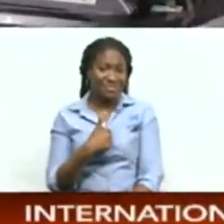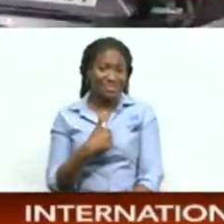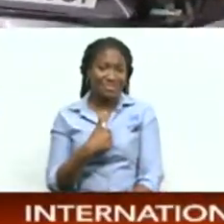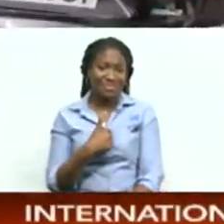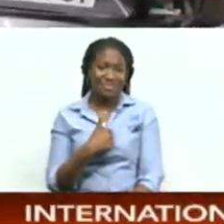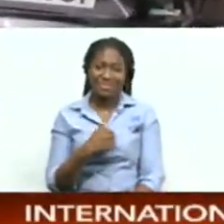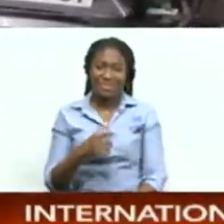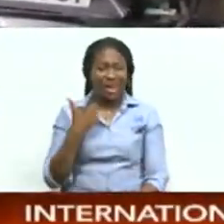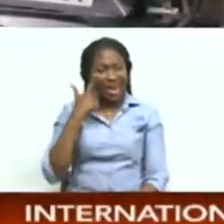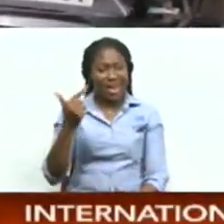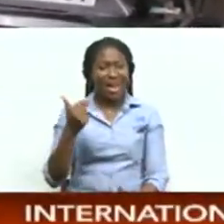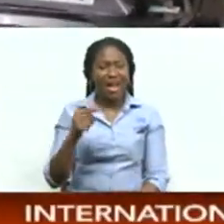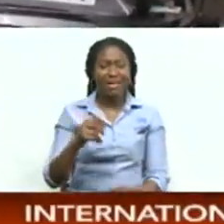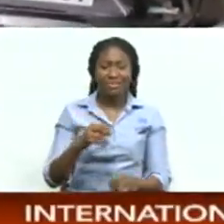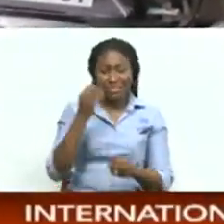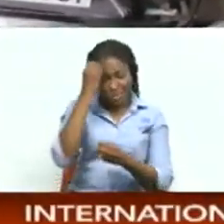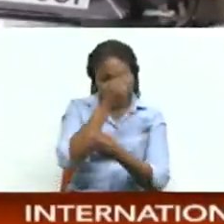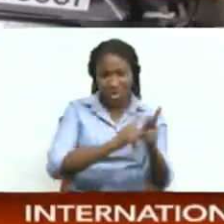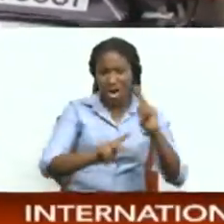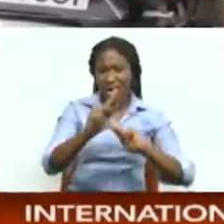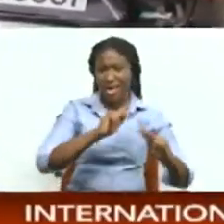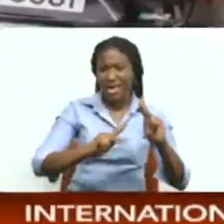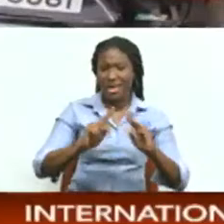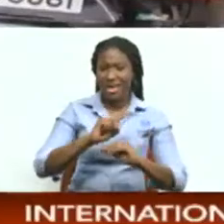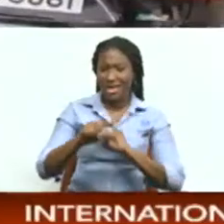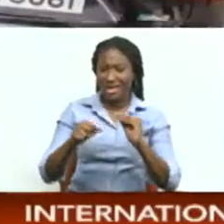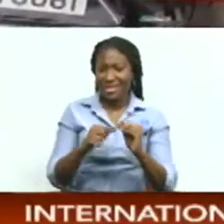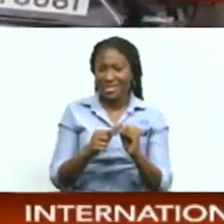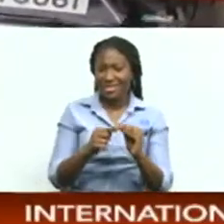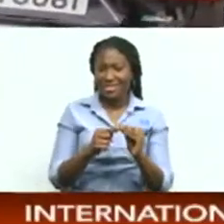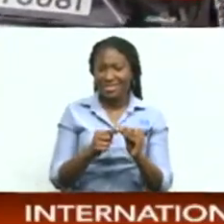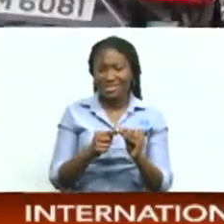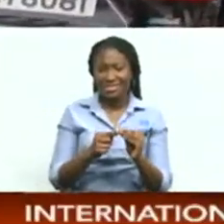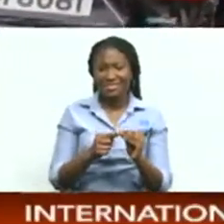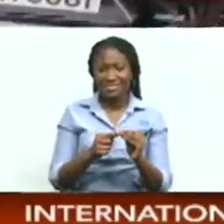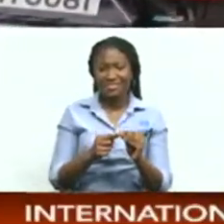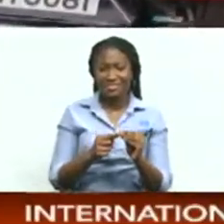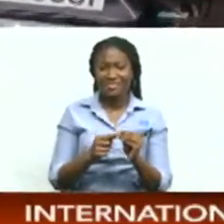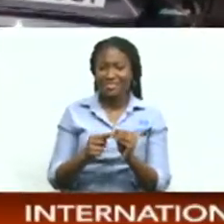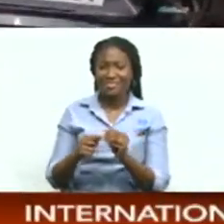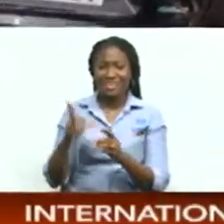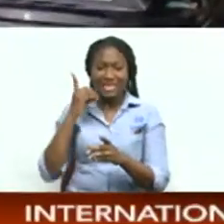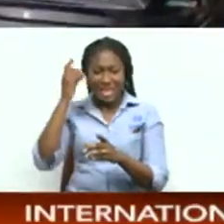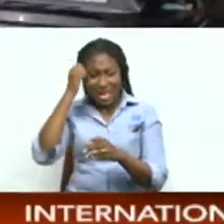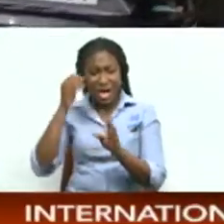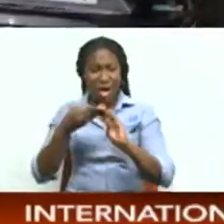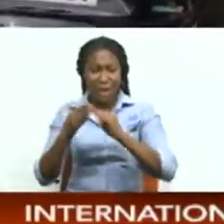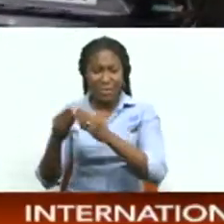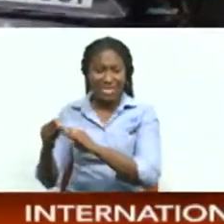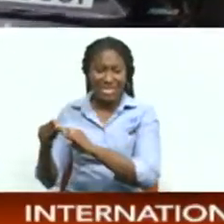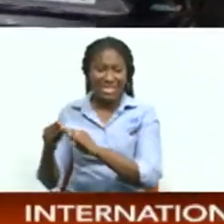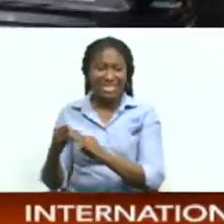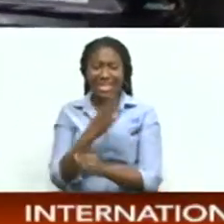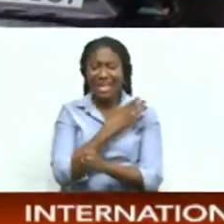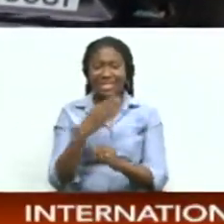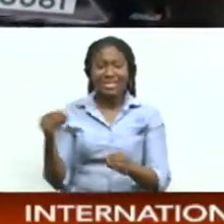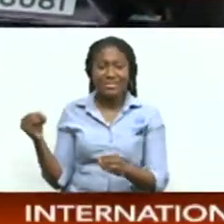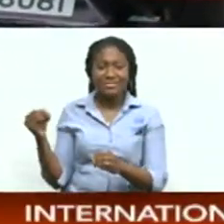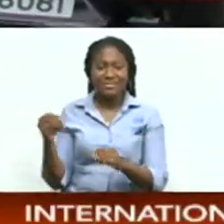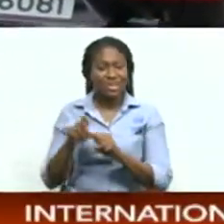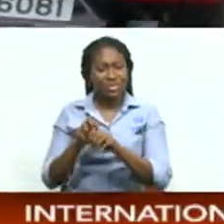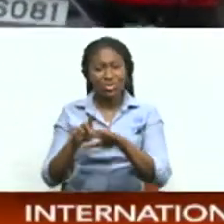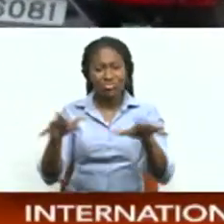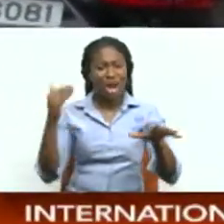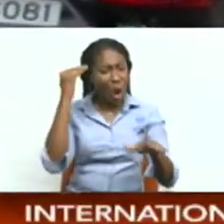share the lights on the arm on that little community and for just um spread